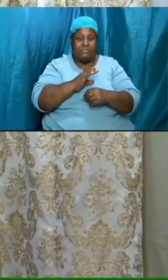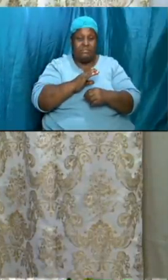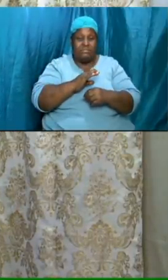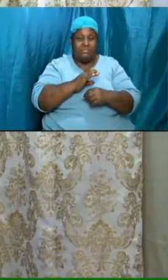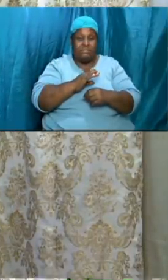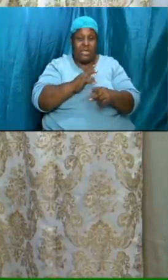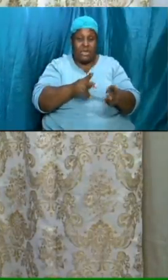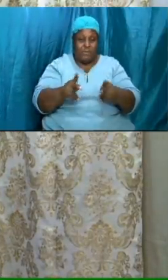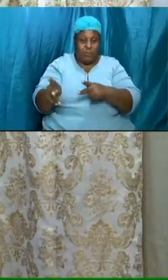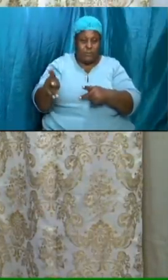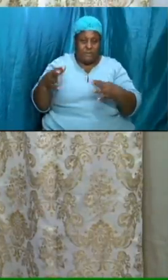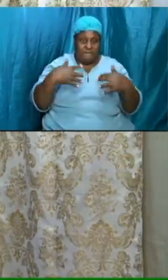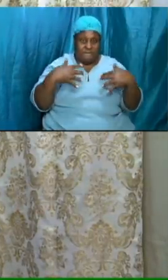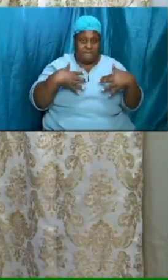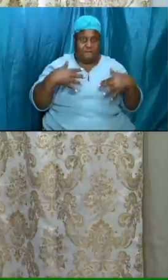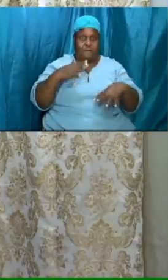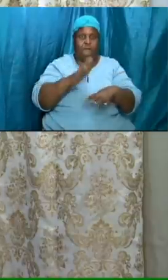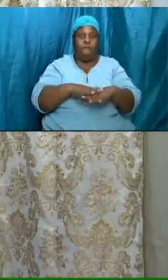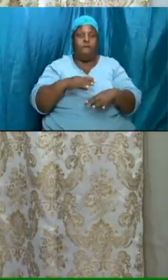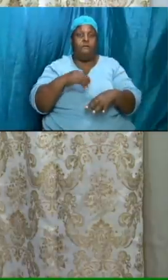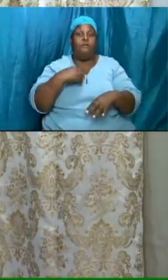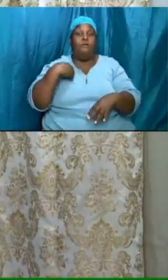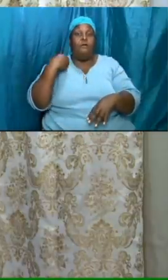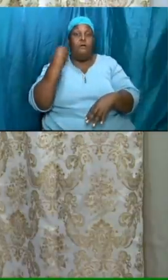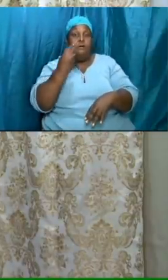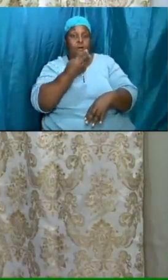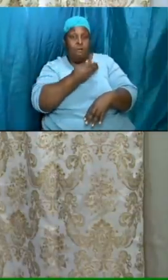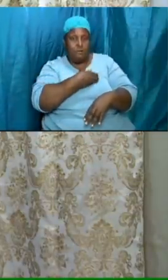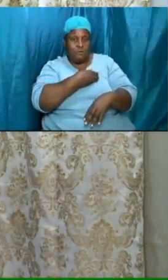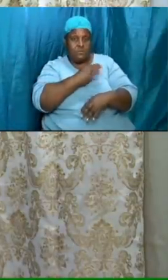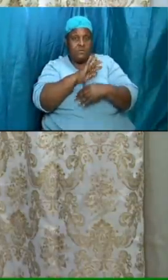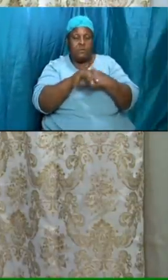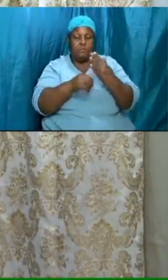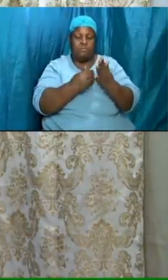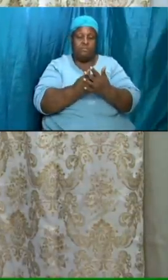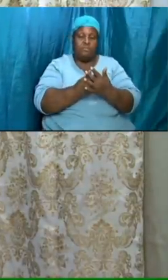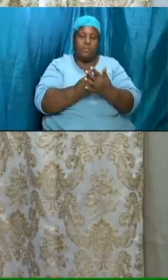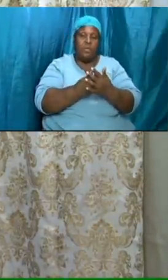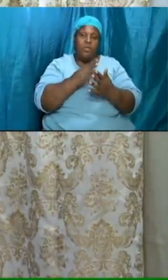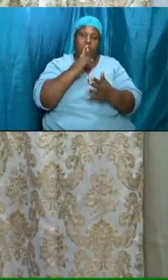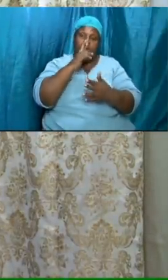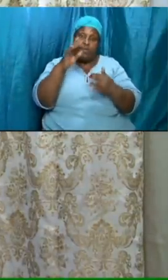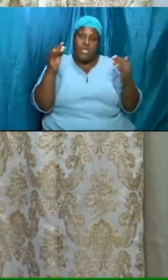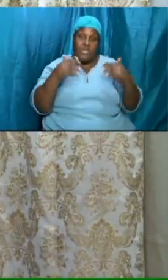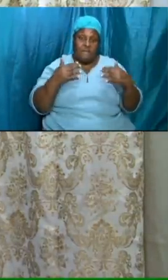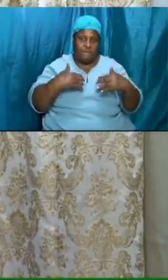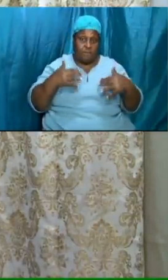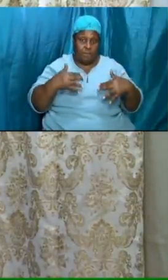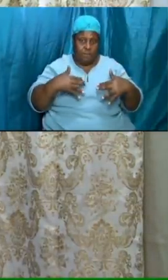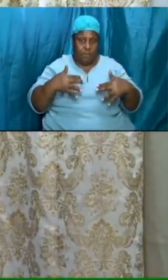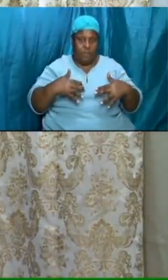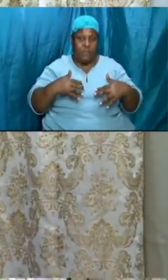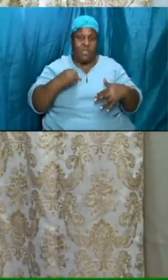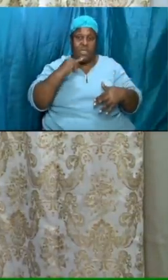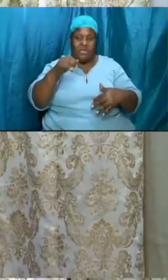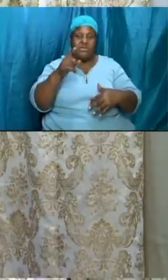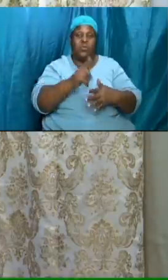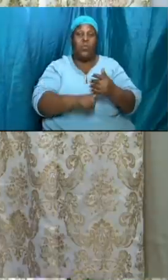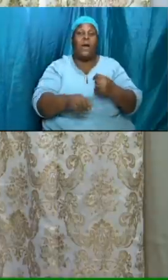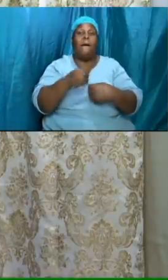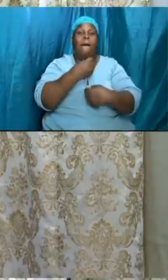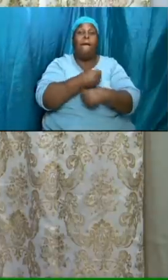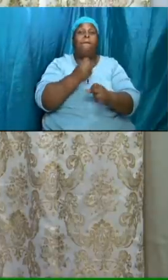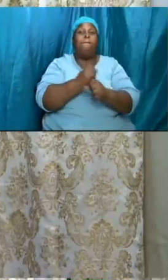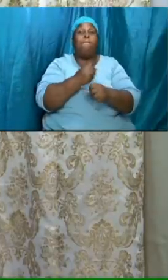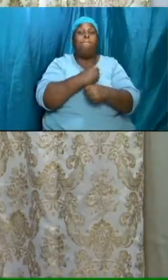fear the real fear should not be that the real fear is what causes us to